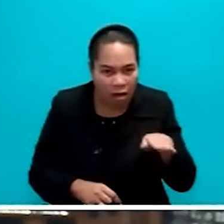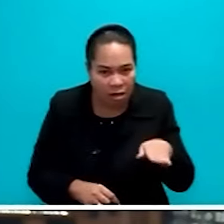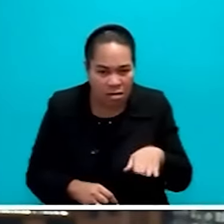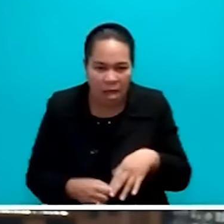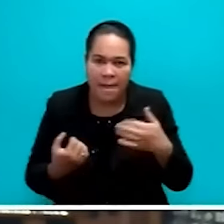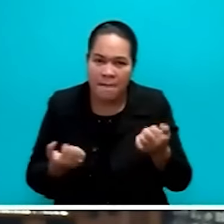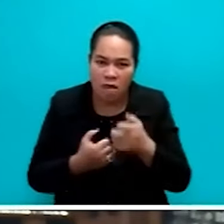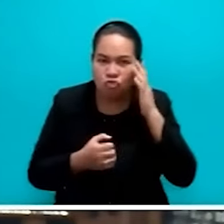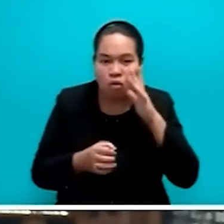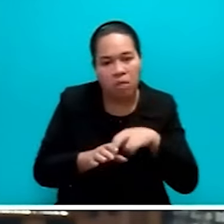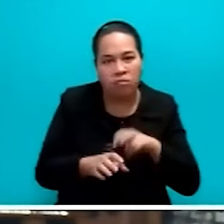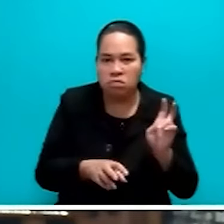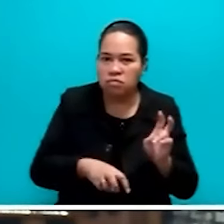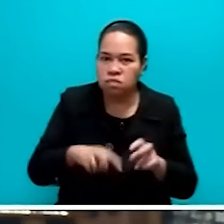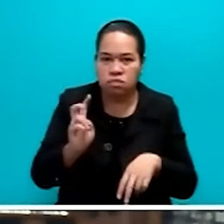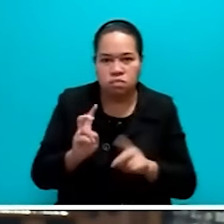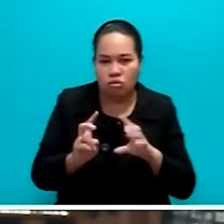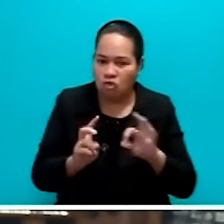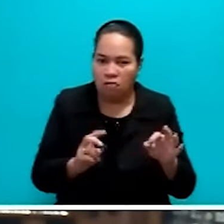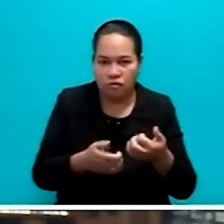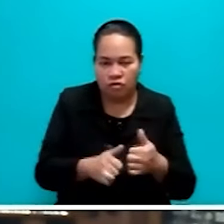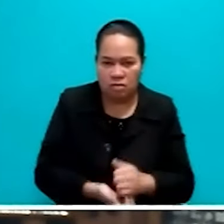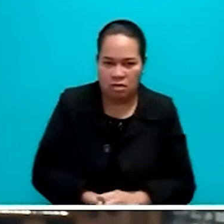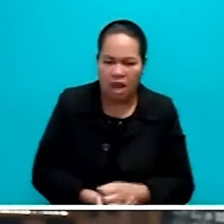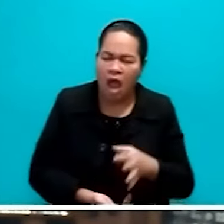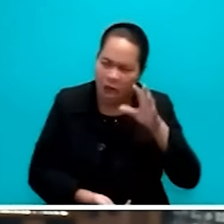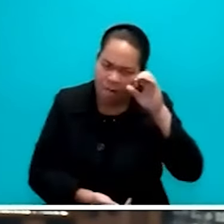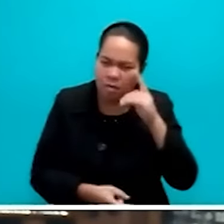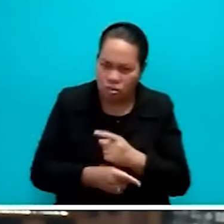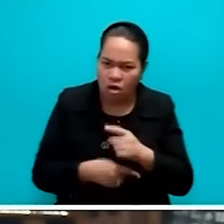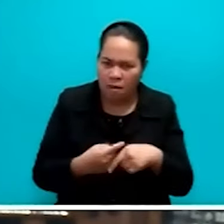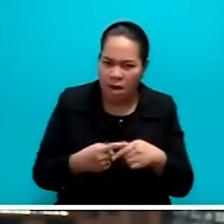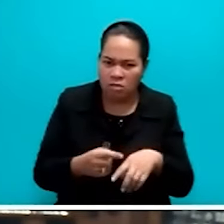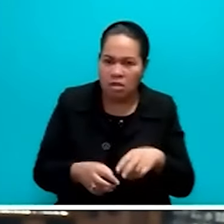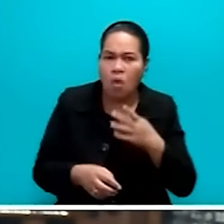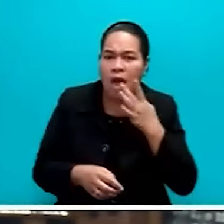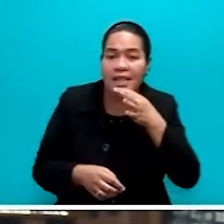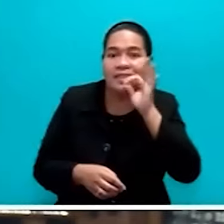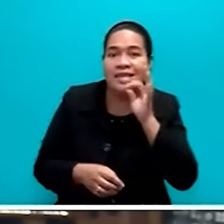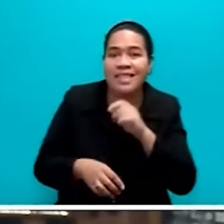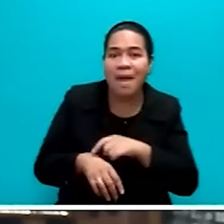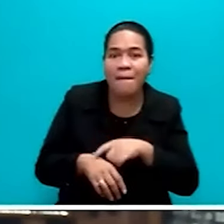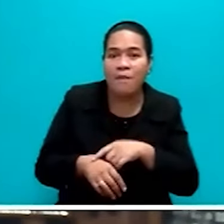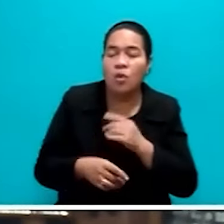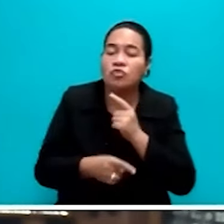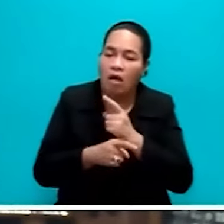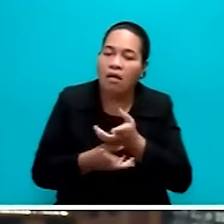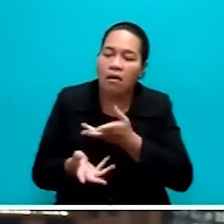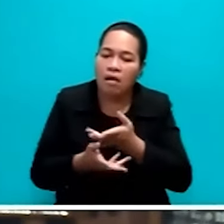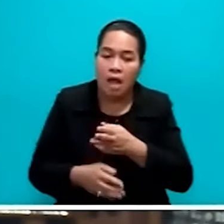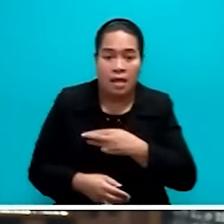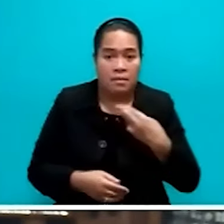dropouts. I remember Mr. Speaker, we were talking about school dropouts during the HVT time. And the Minister for